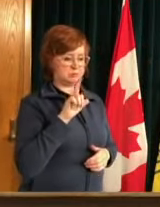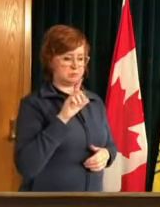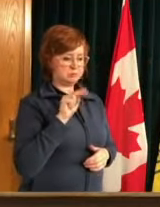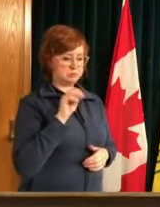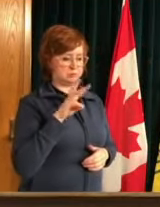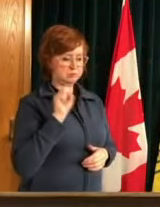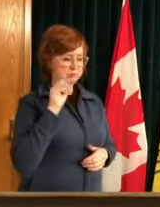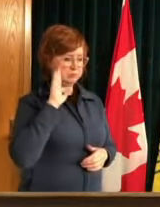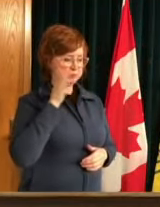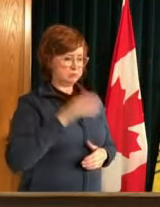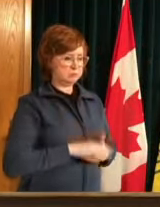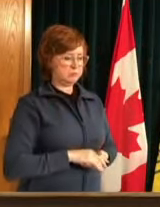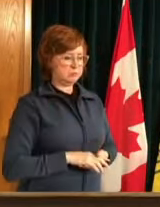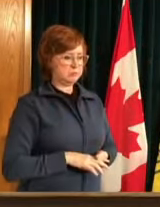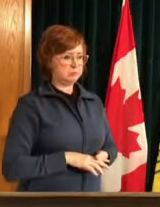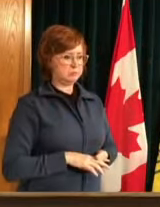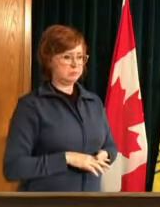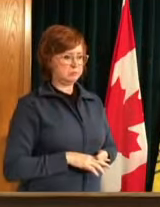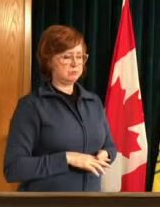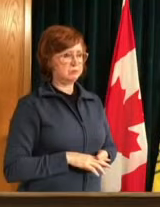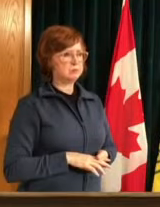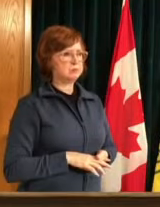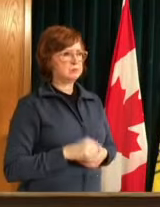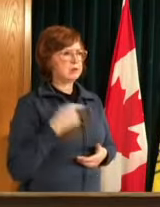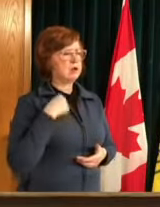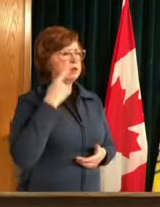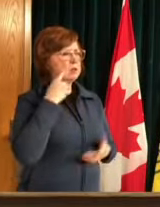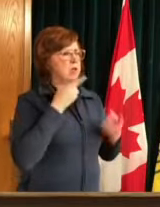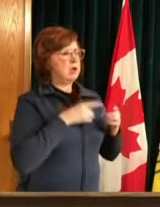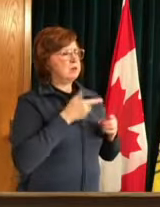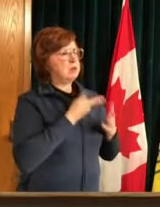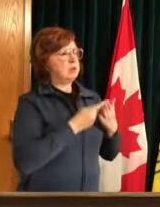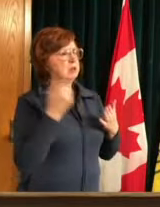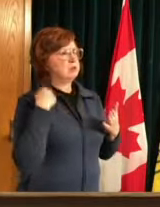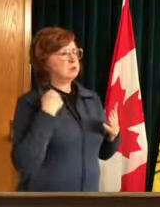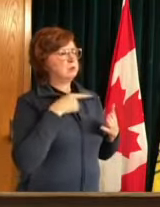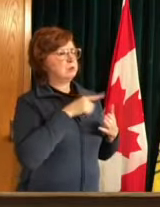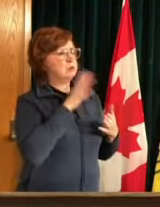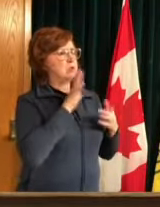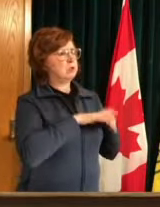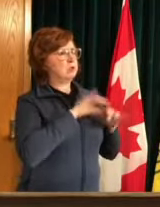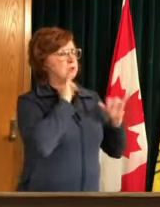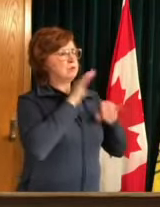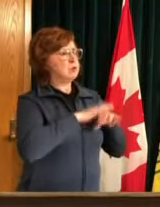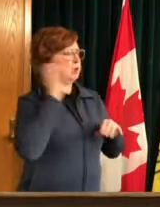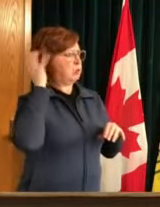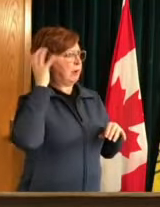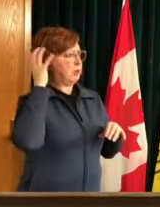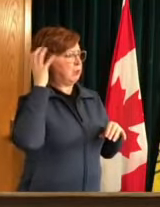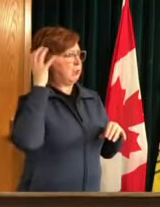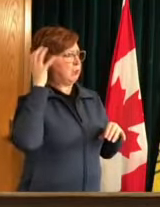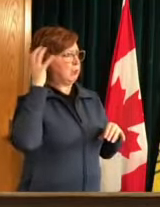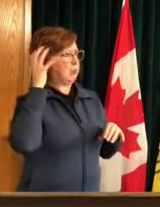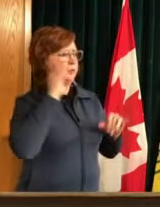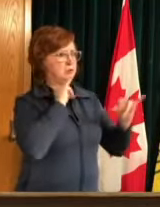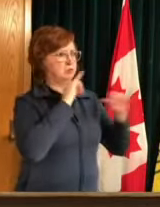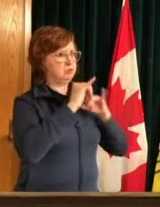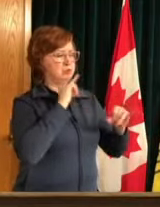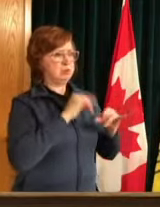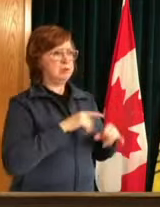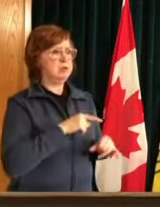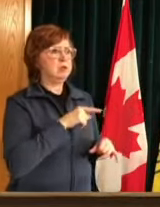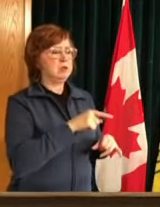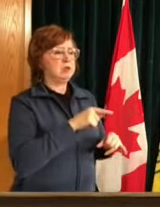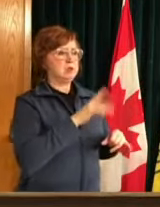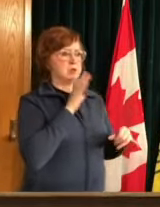there premier mo you were on the radio i think last week discussing a potential return to some degree of normal uh do you